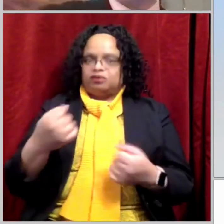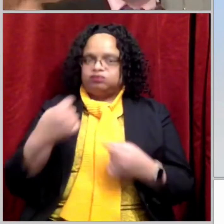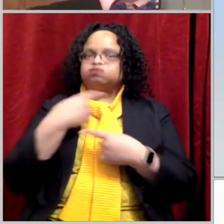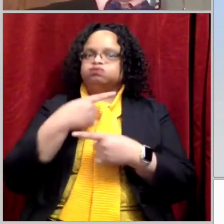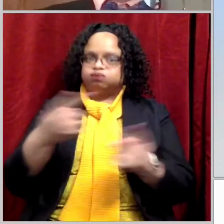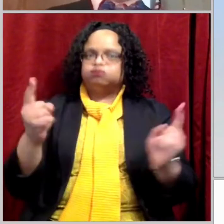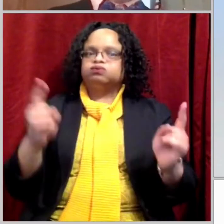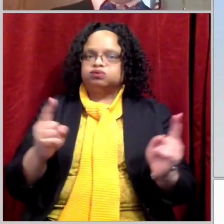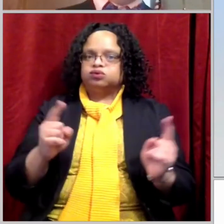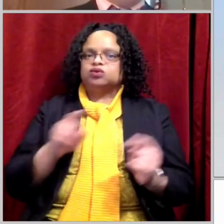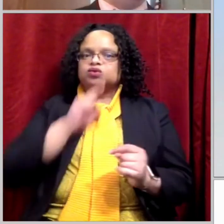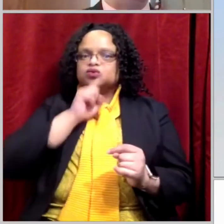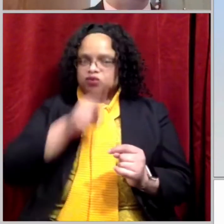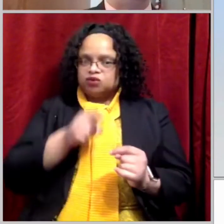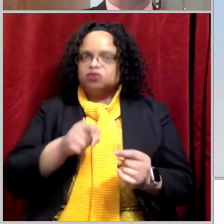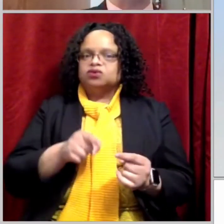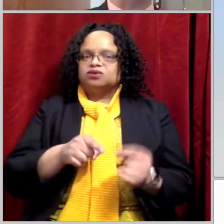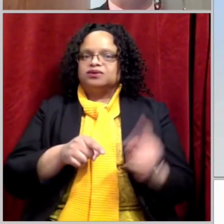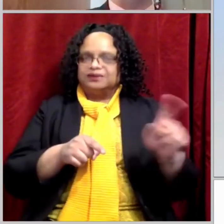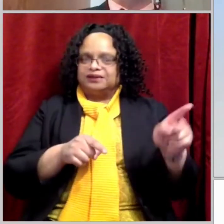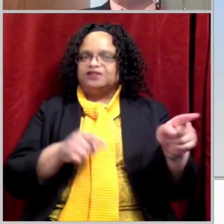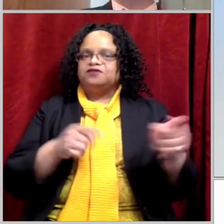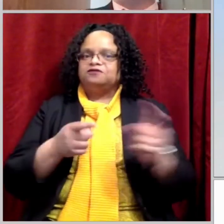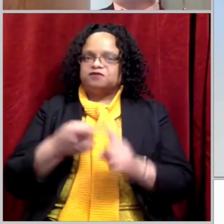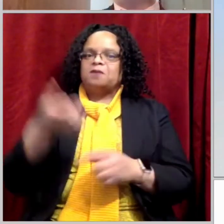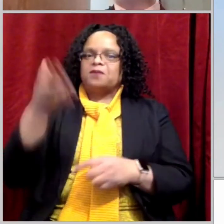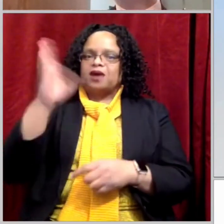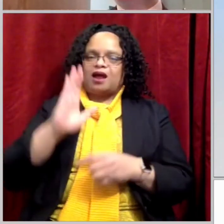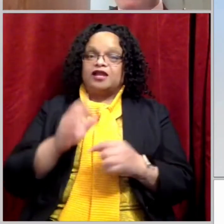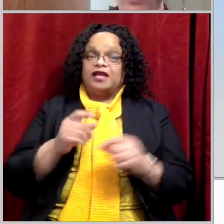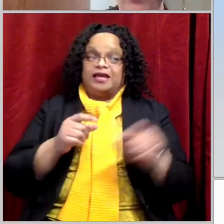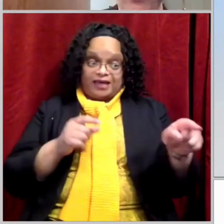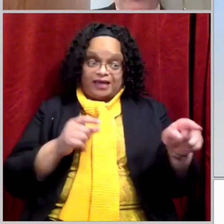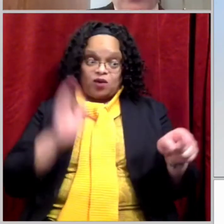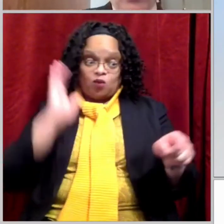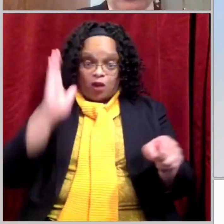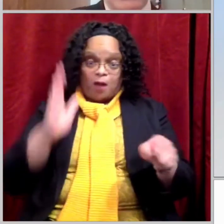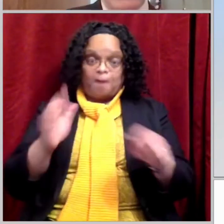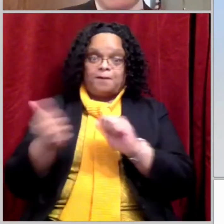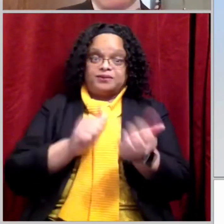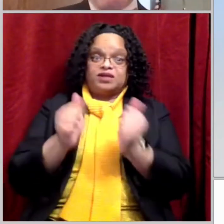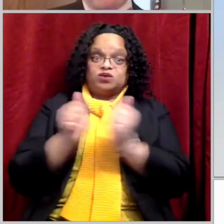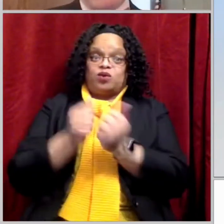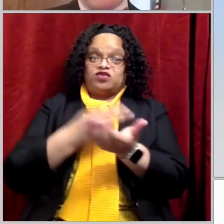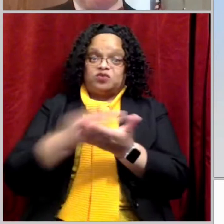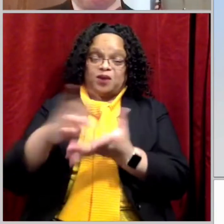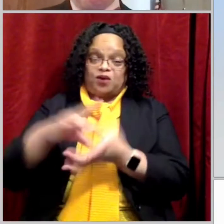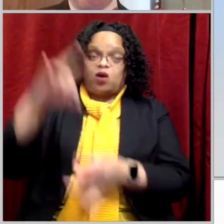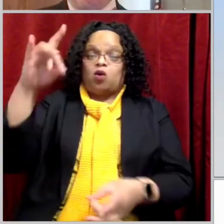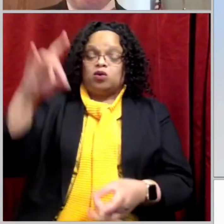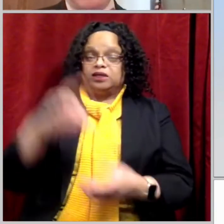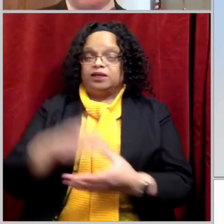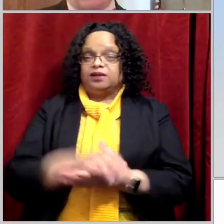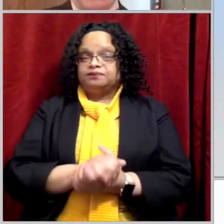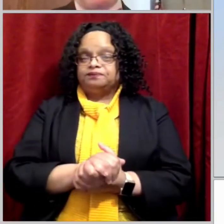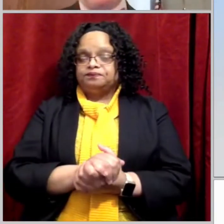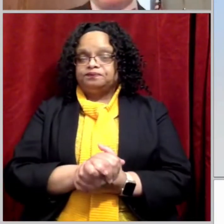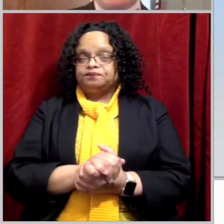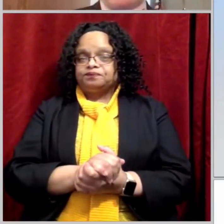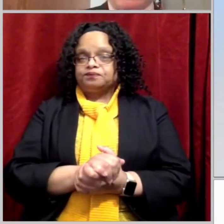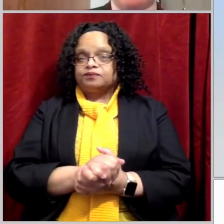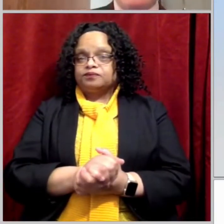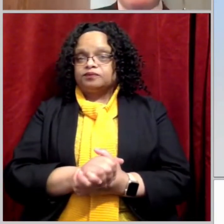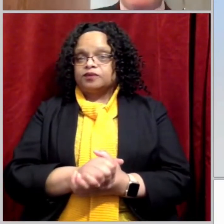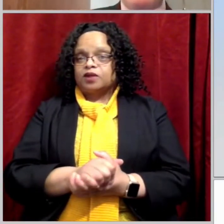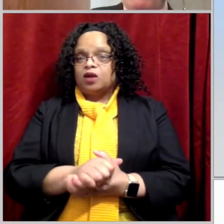this is the one. This is the one who baptizes with the Holy Spirit. And so God,